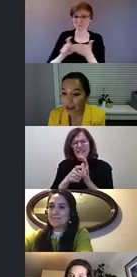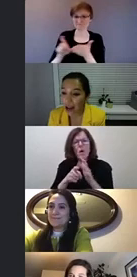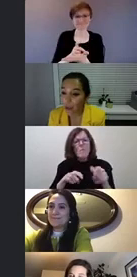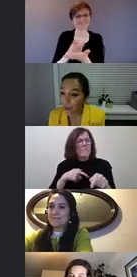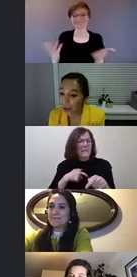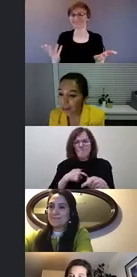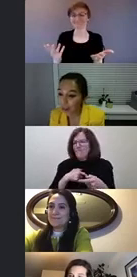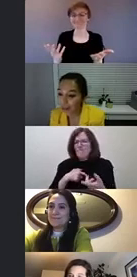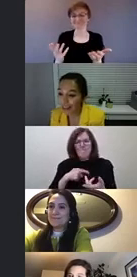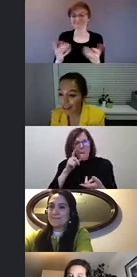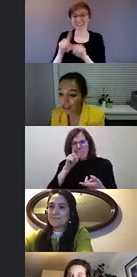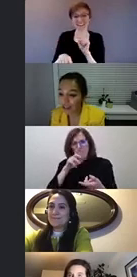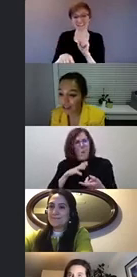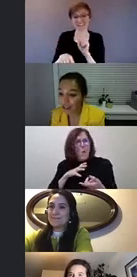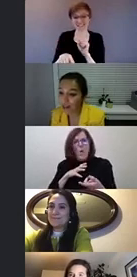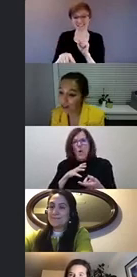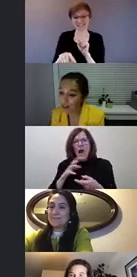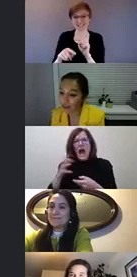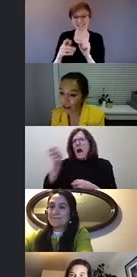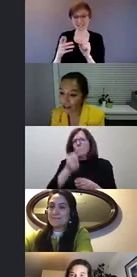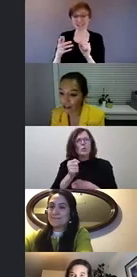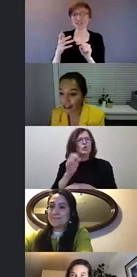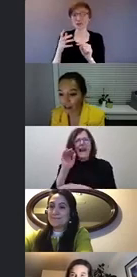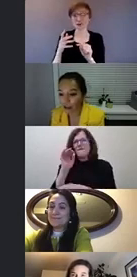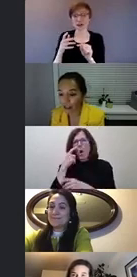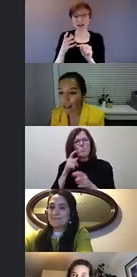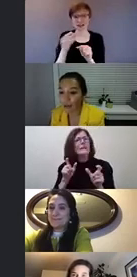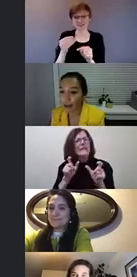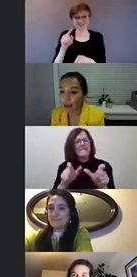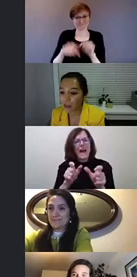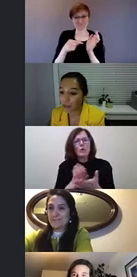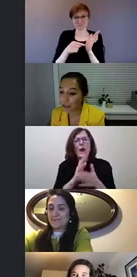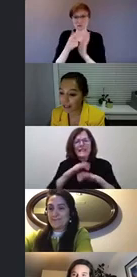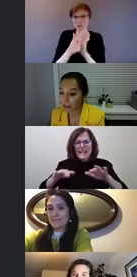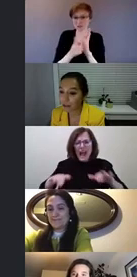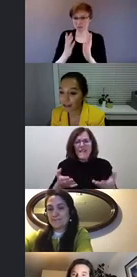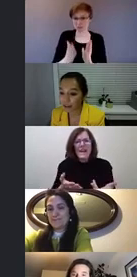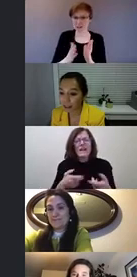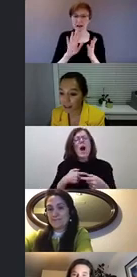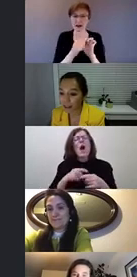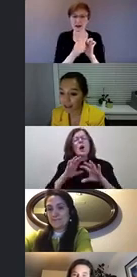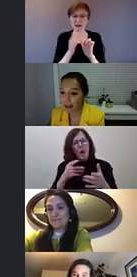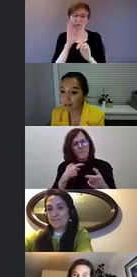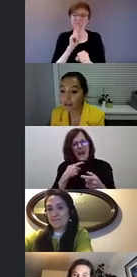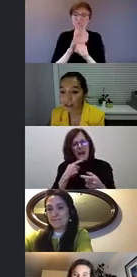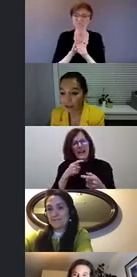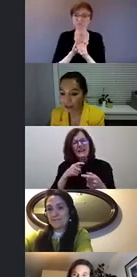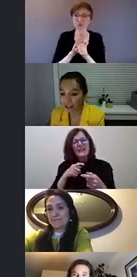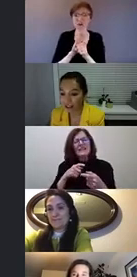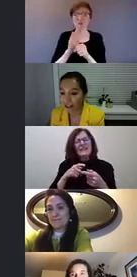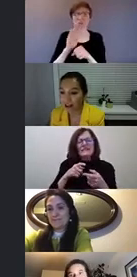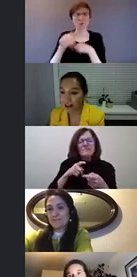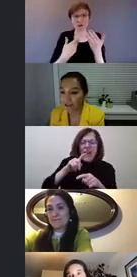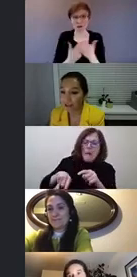How and when will Canada ensure that every single child in our country be equitable, protected from discrimination, and every other